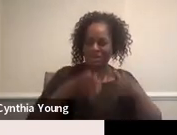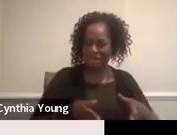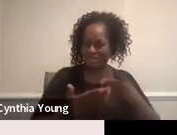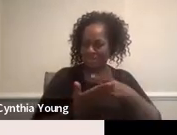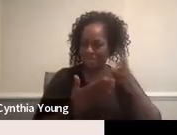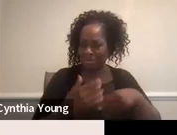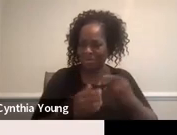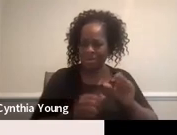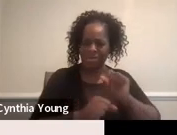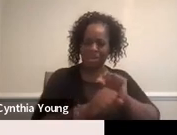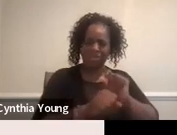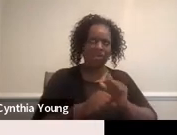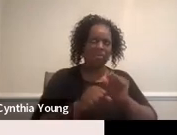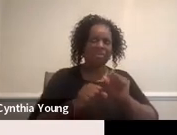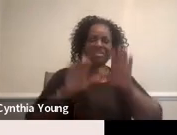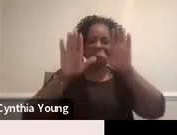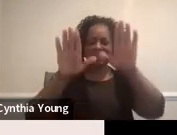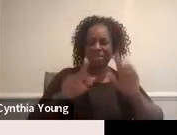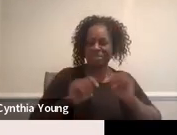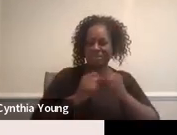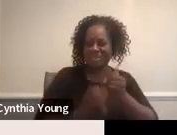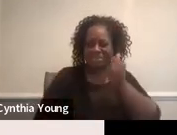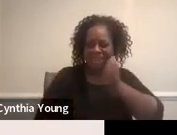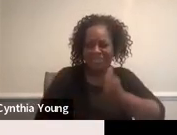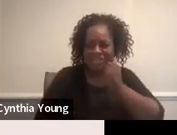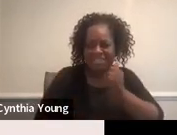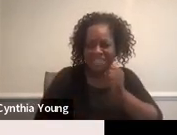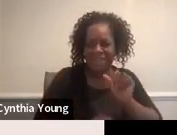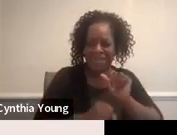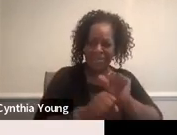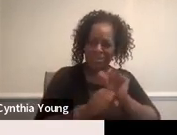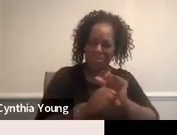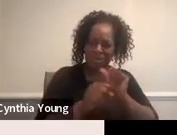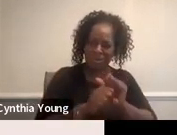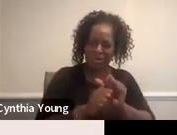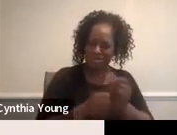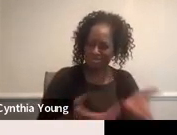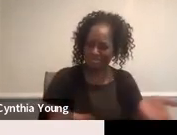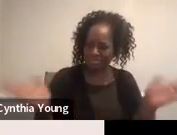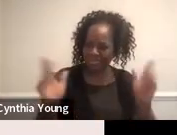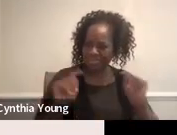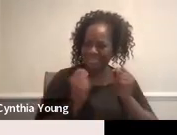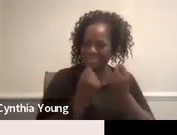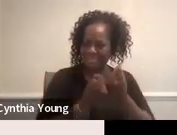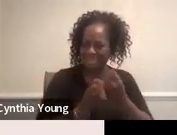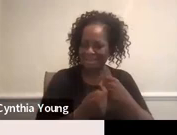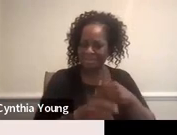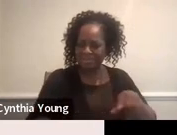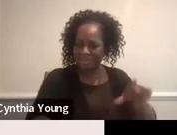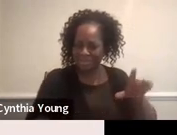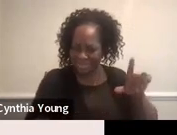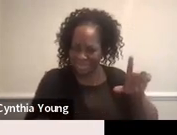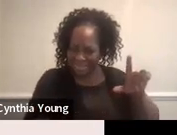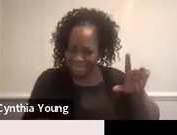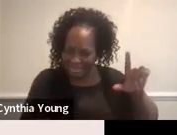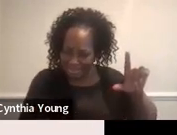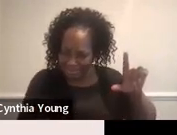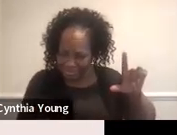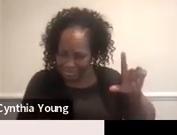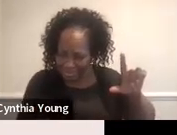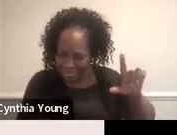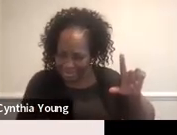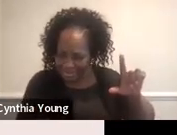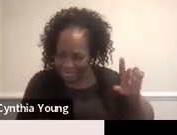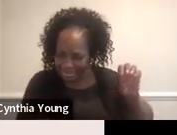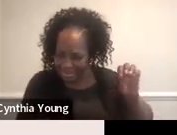And I get to work with this phenomenal team every day. Awesome. And Leora? I just want to point out that I think